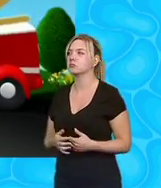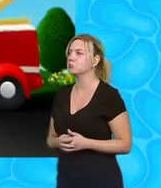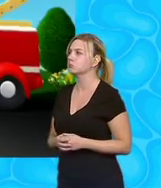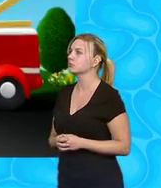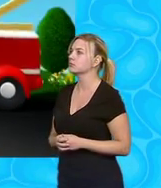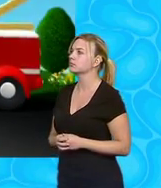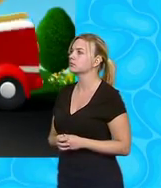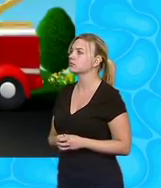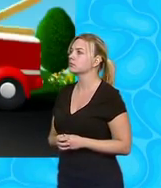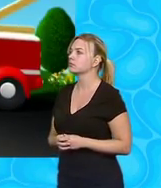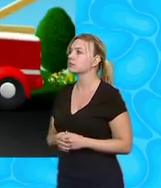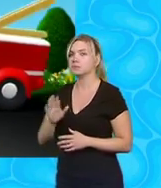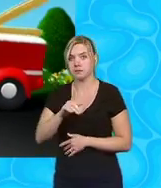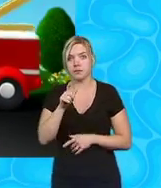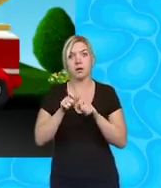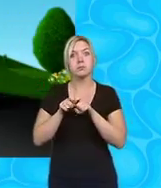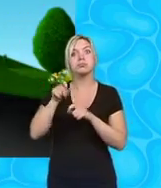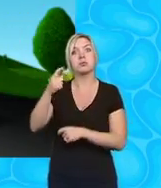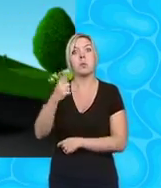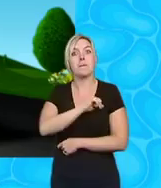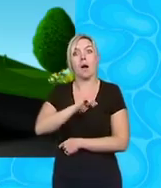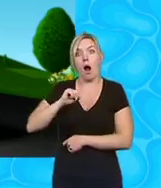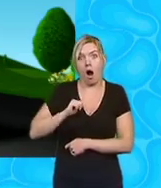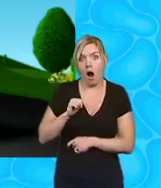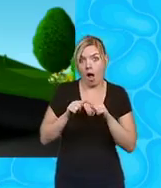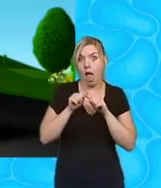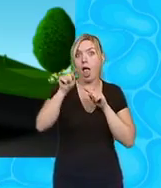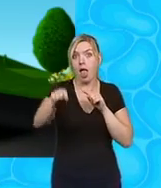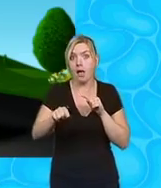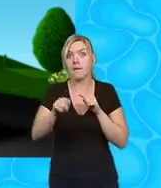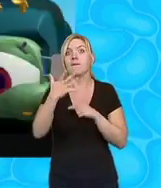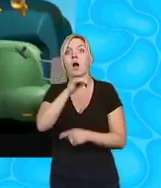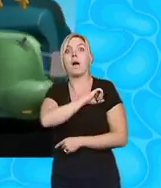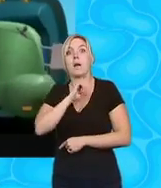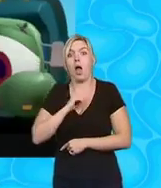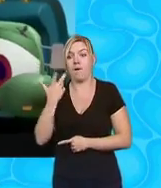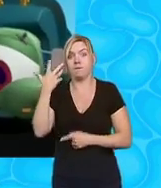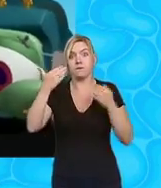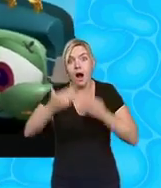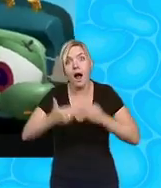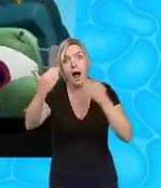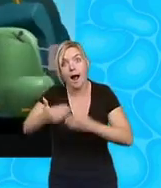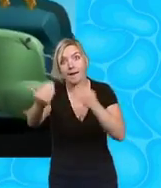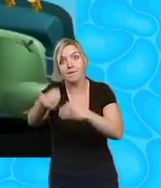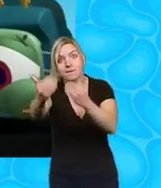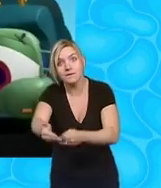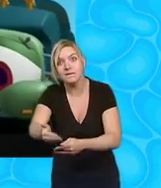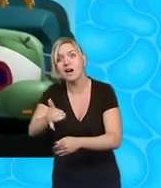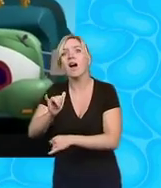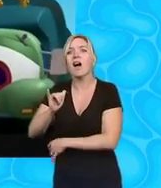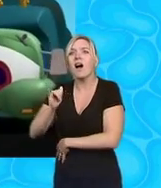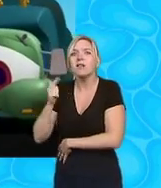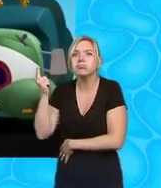that bridge is one mile away five miles is that five times over that's far we're never going to finish